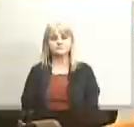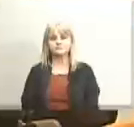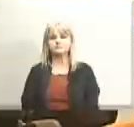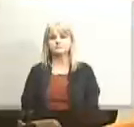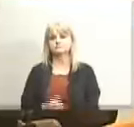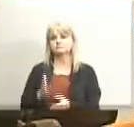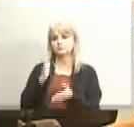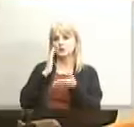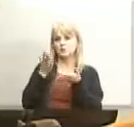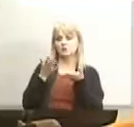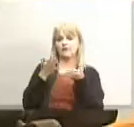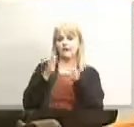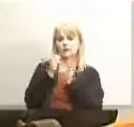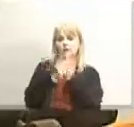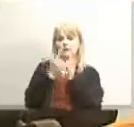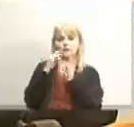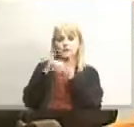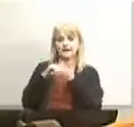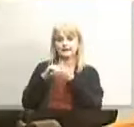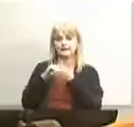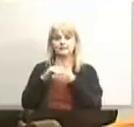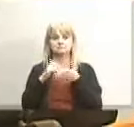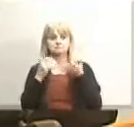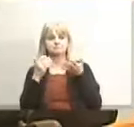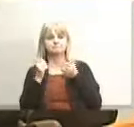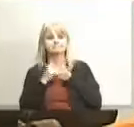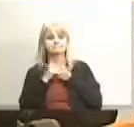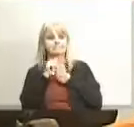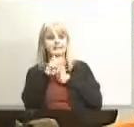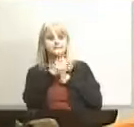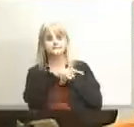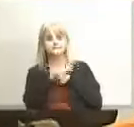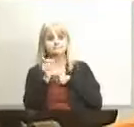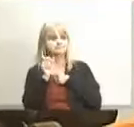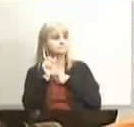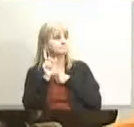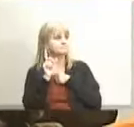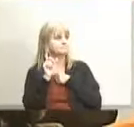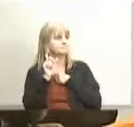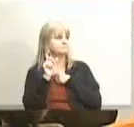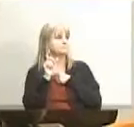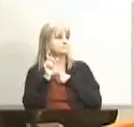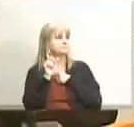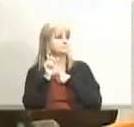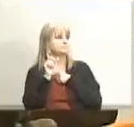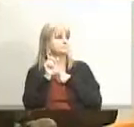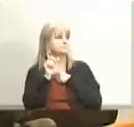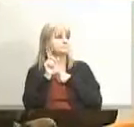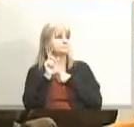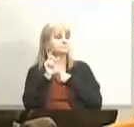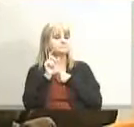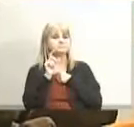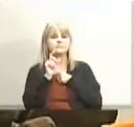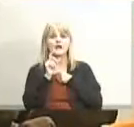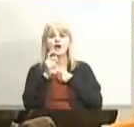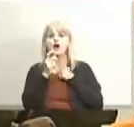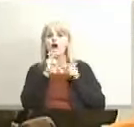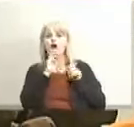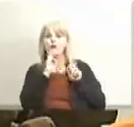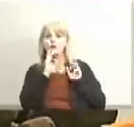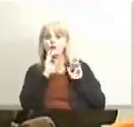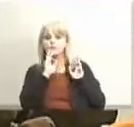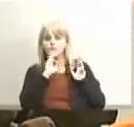steph um just a report that i'd like to request